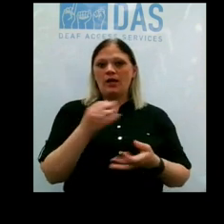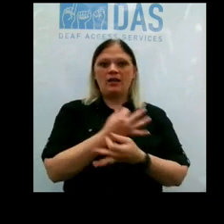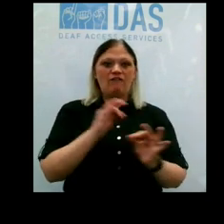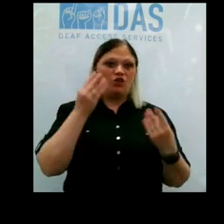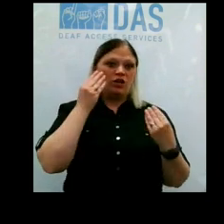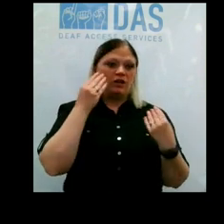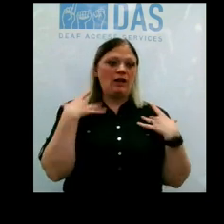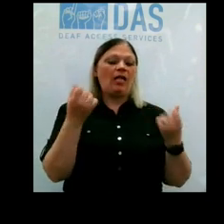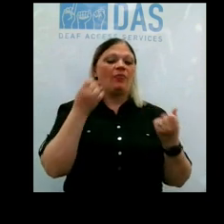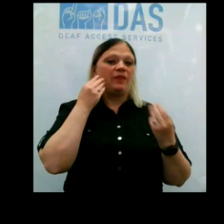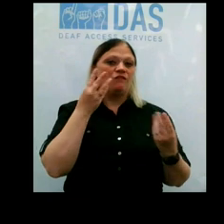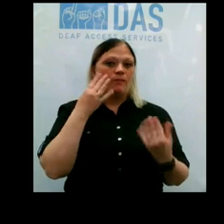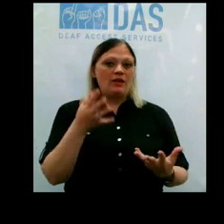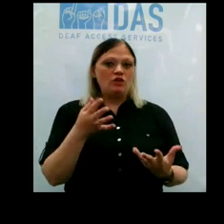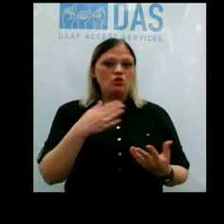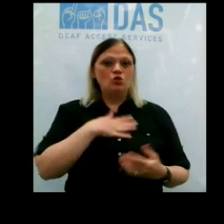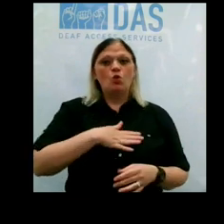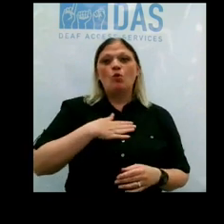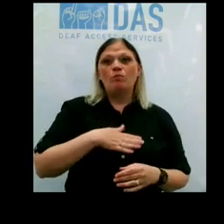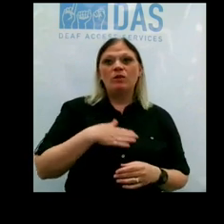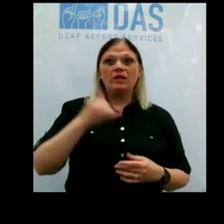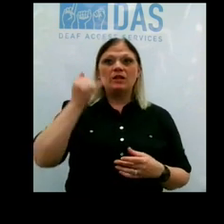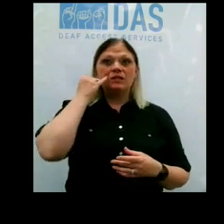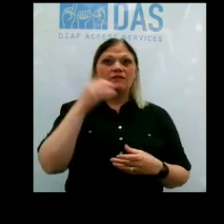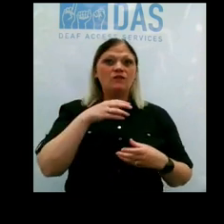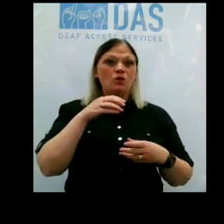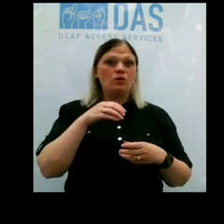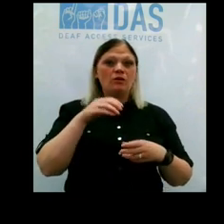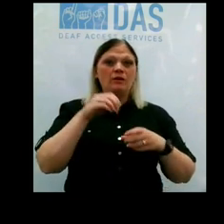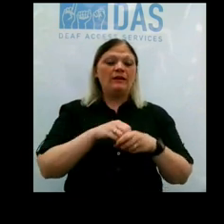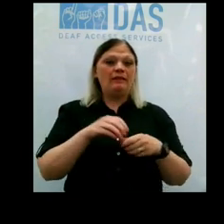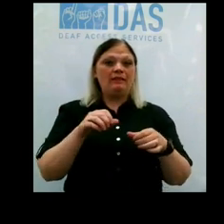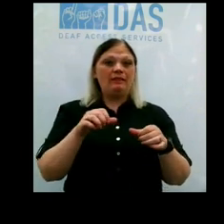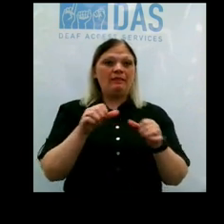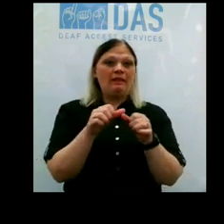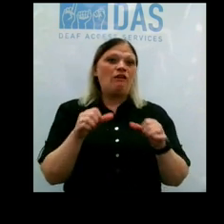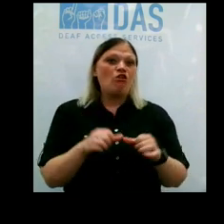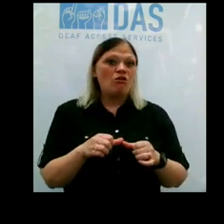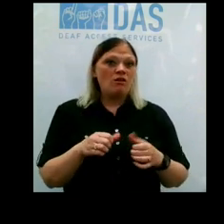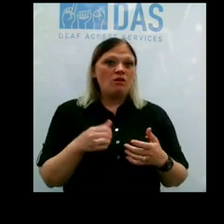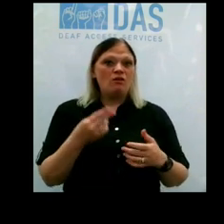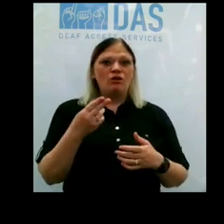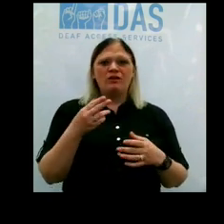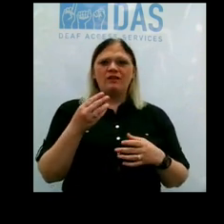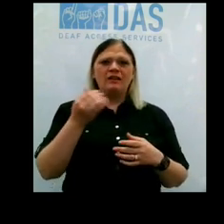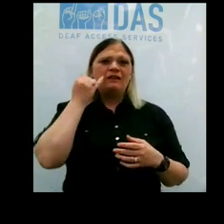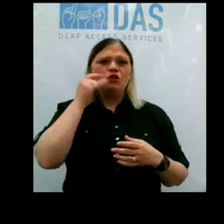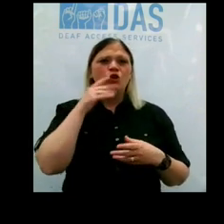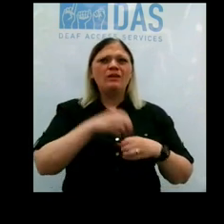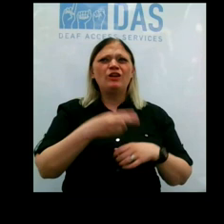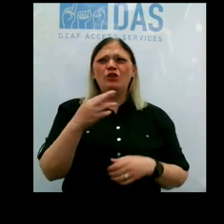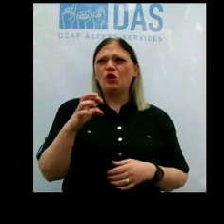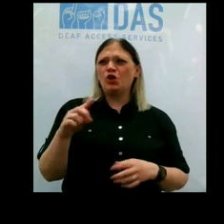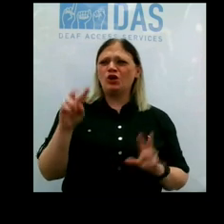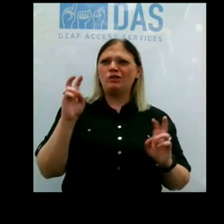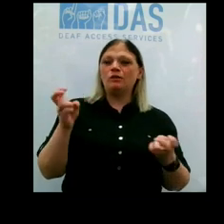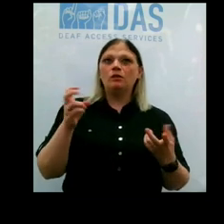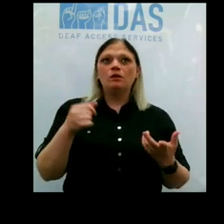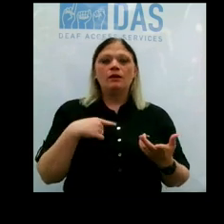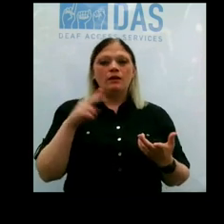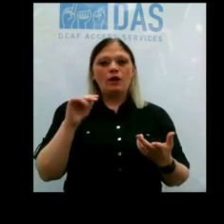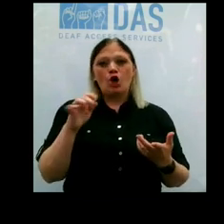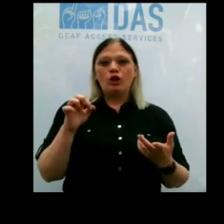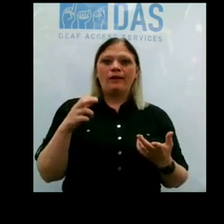And so please, if you're going to be in the hood and Narcan might be a good thing for you or you'd appreciate some health